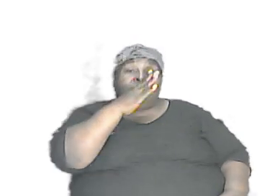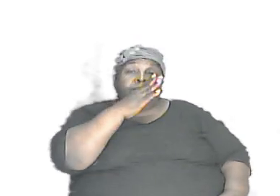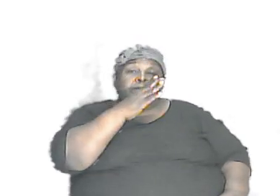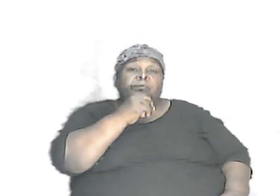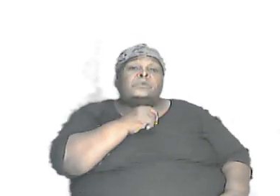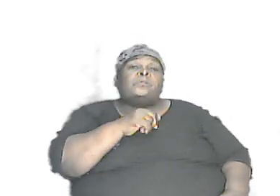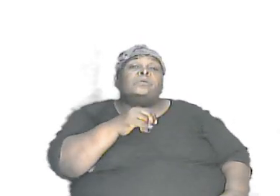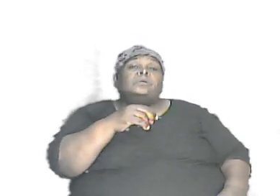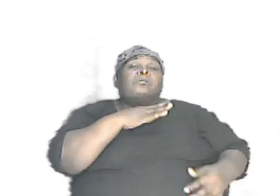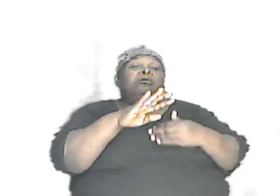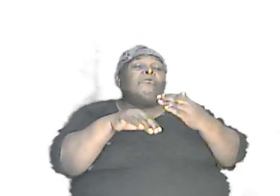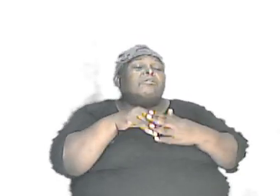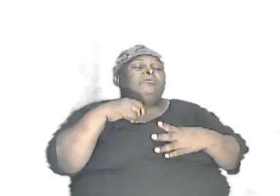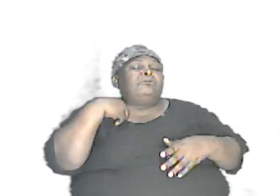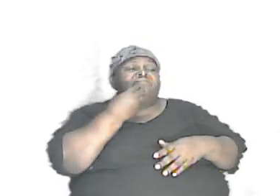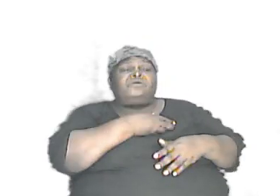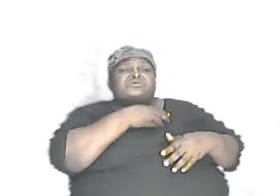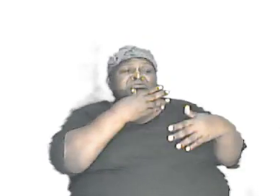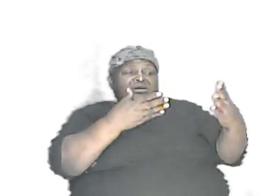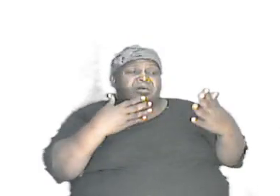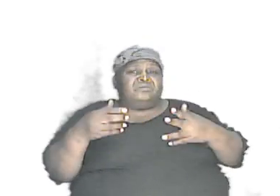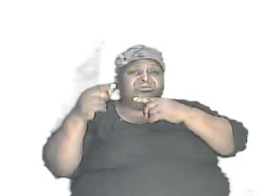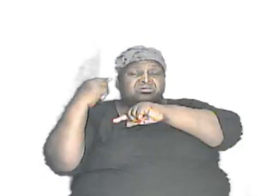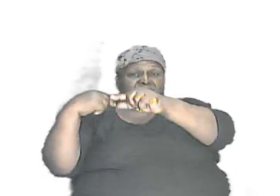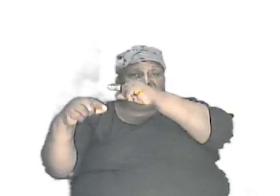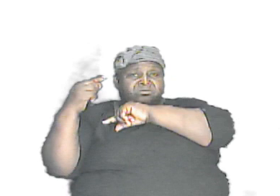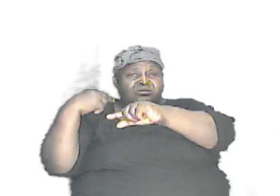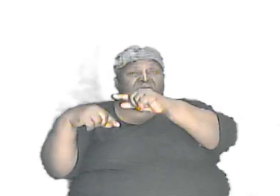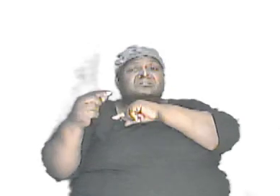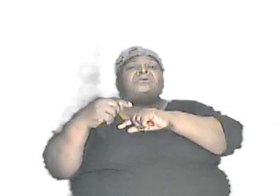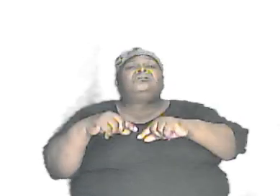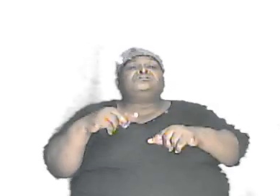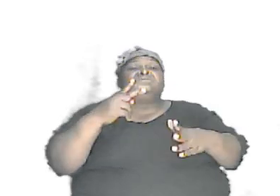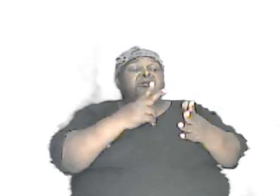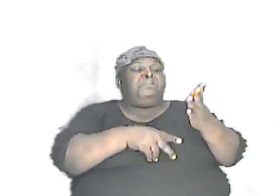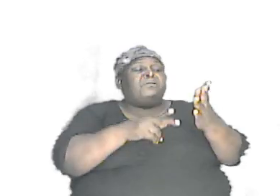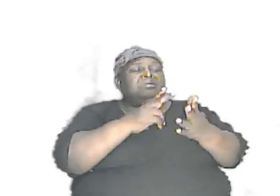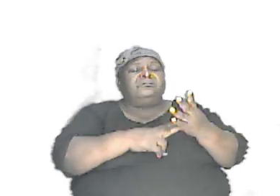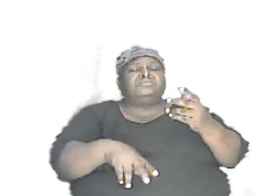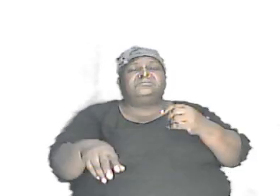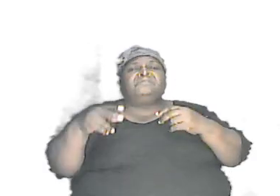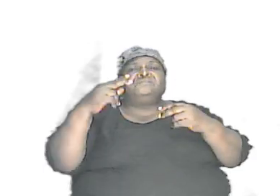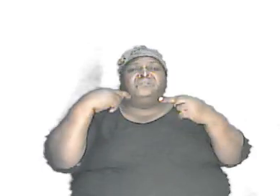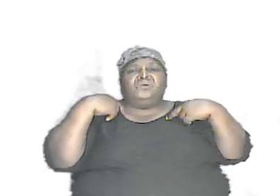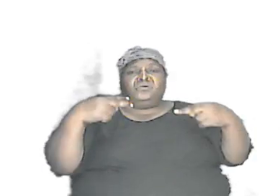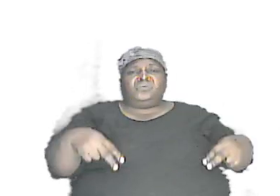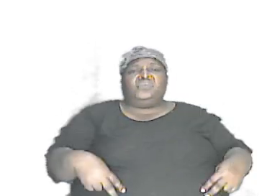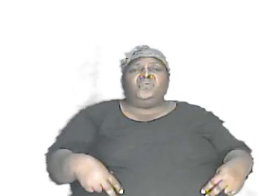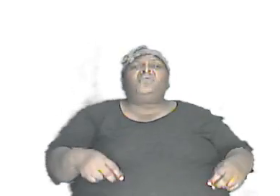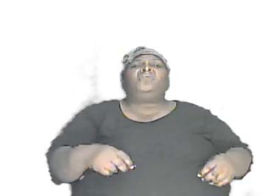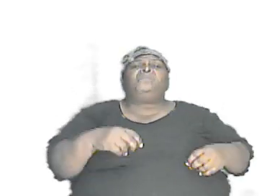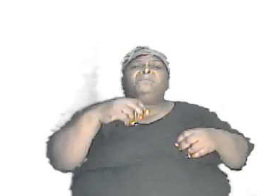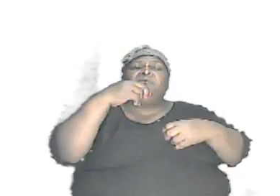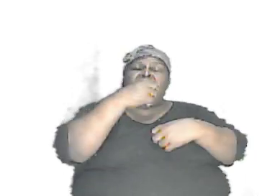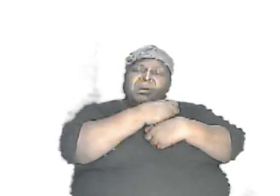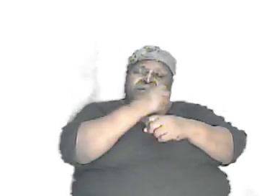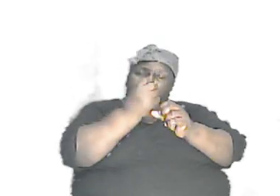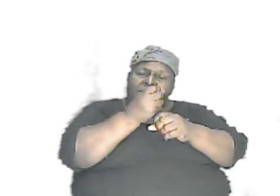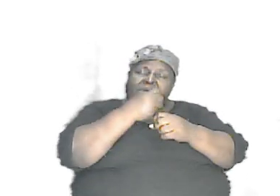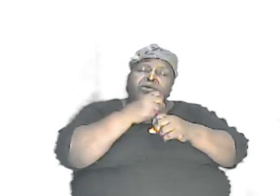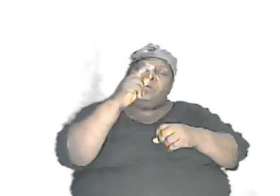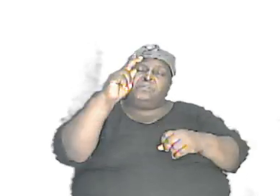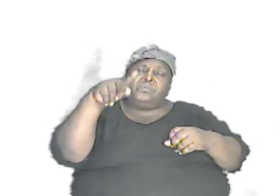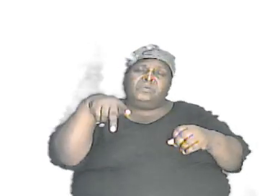us we carry genes right it is a part of the makeup of humans if you don't have genes